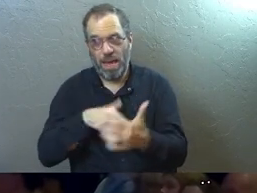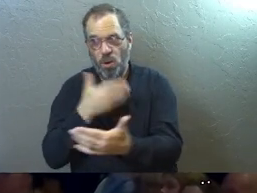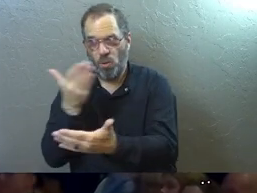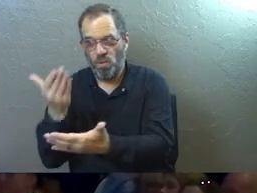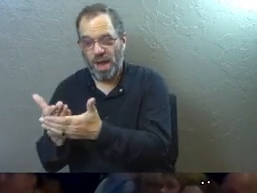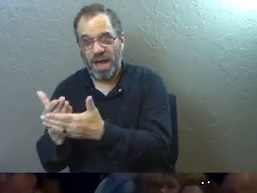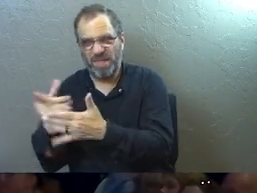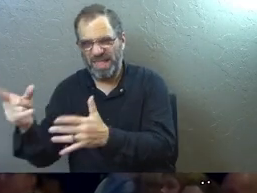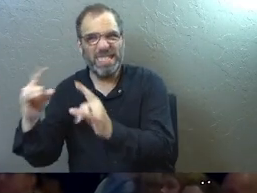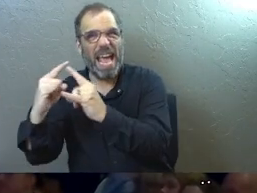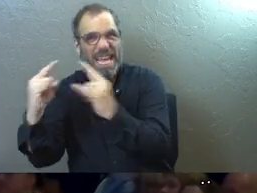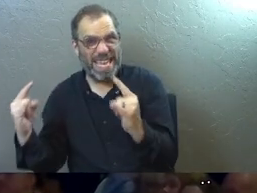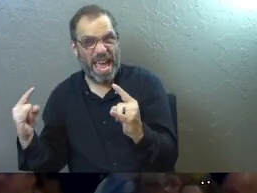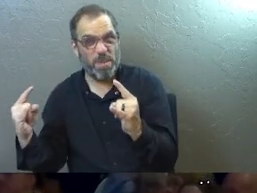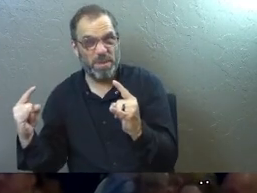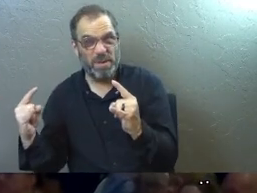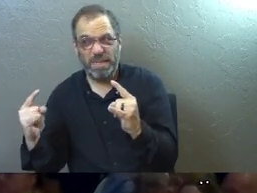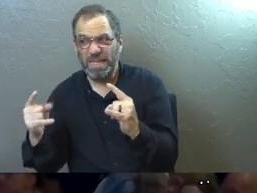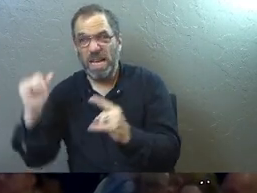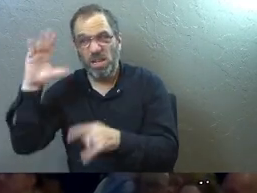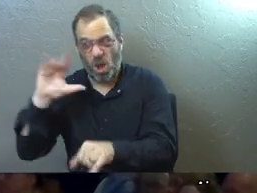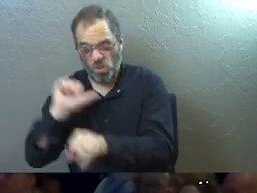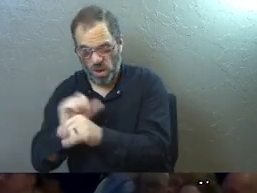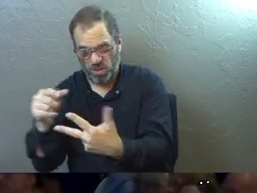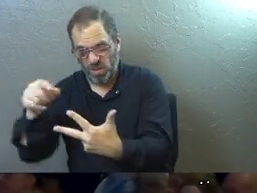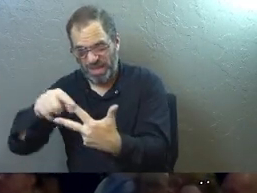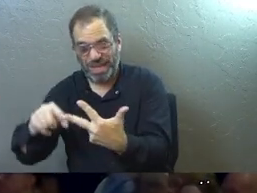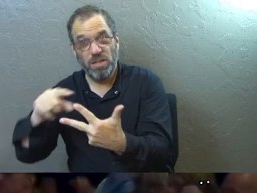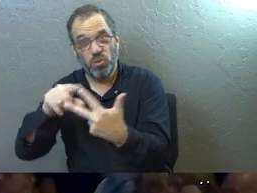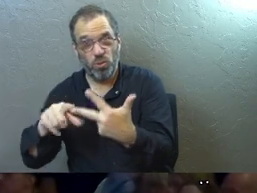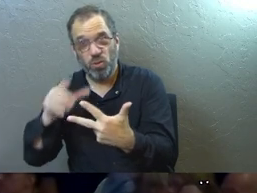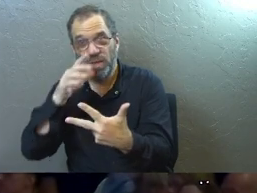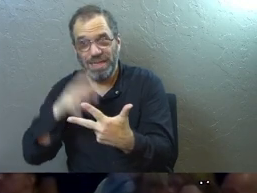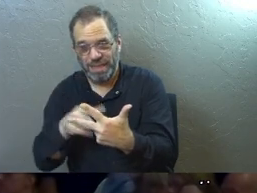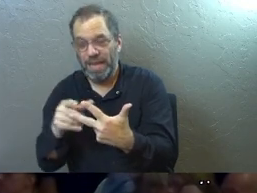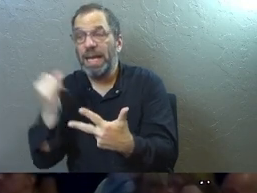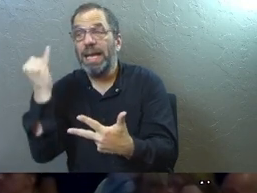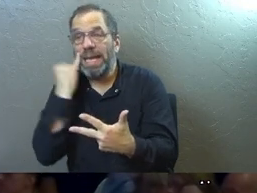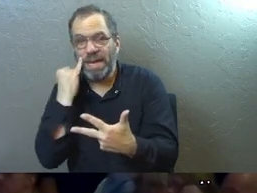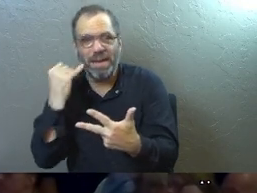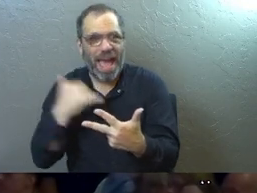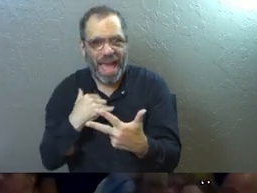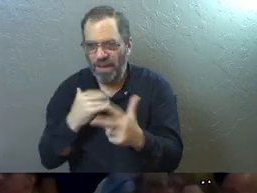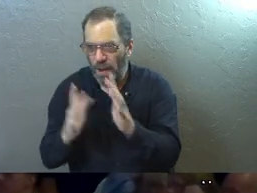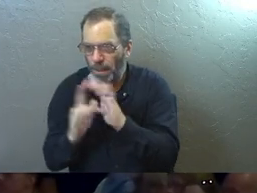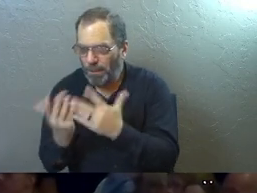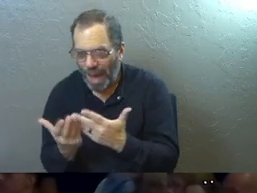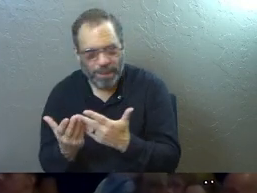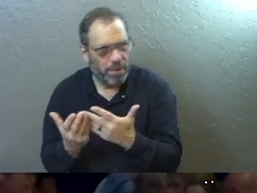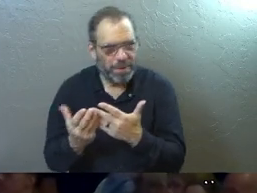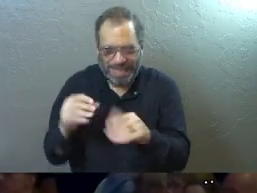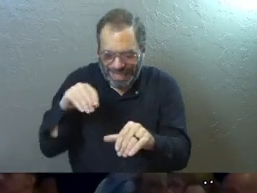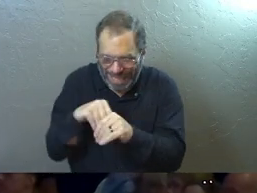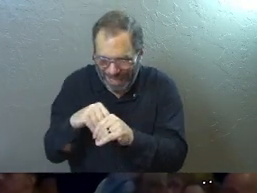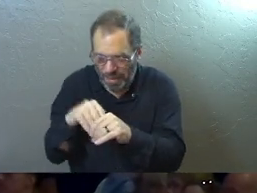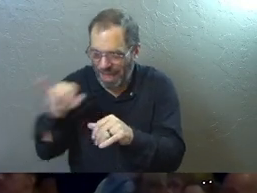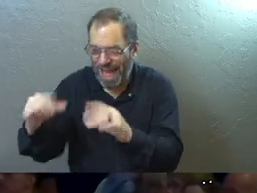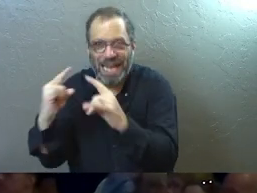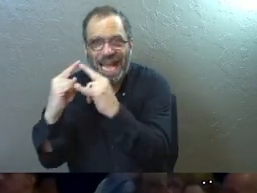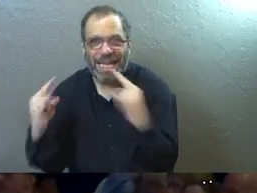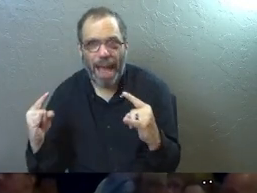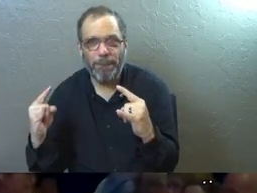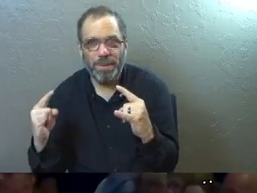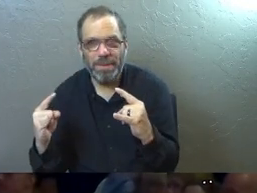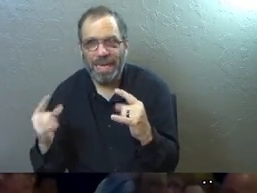concentration camp. And somehow God works miraculously because they're like, if only we could have a Bible, a Bible in the concentration